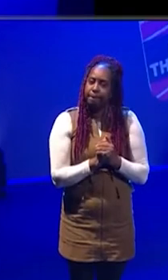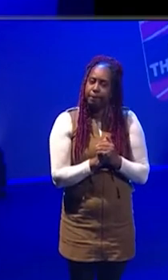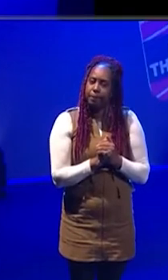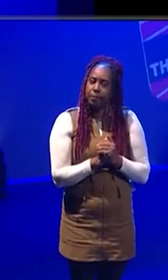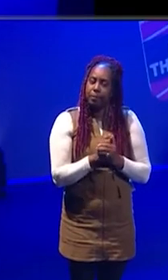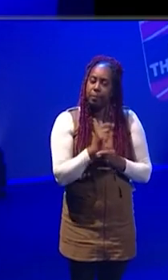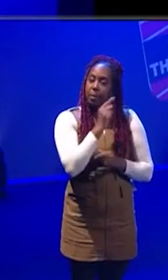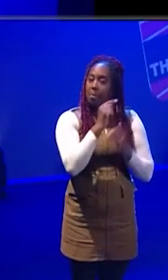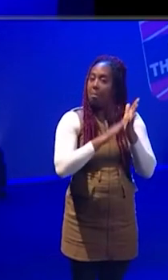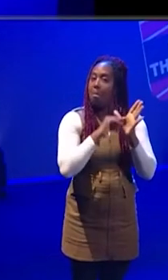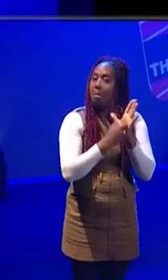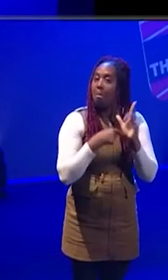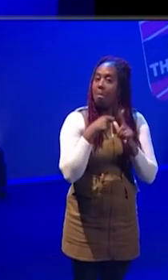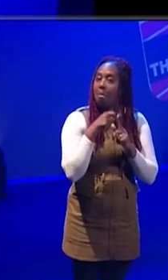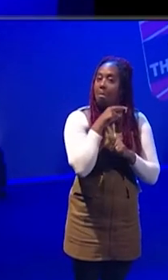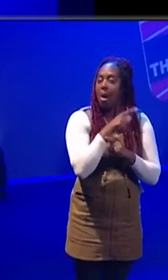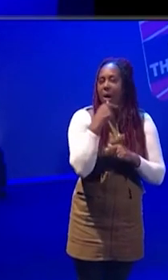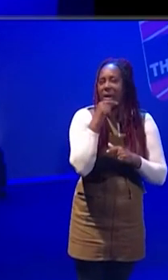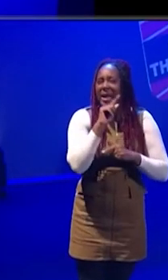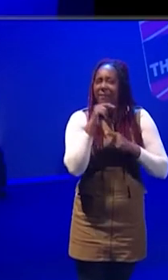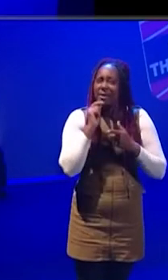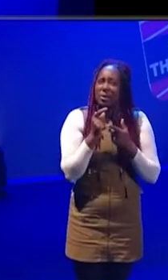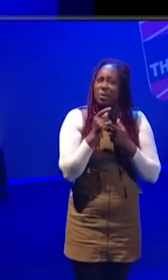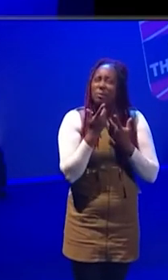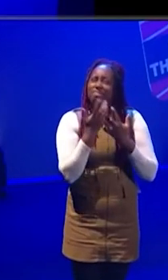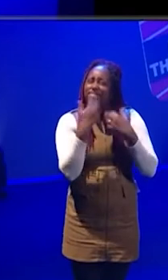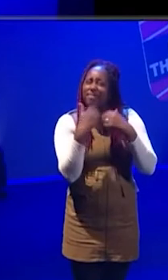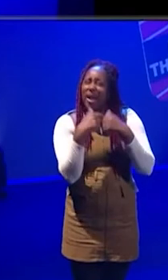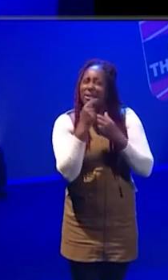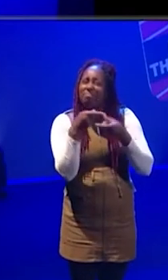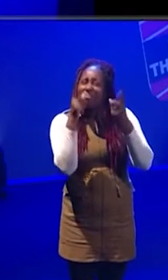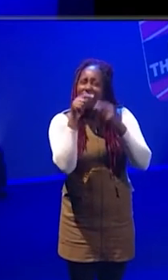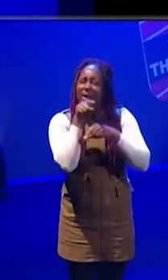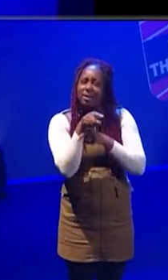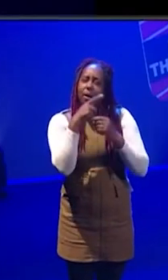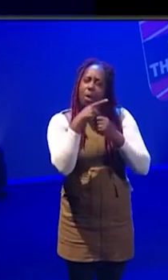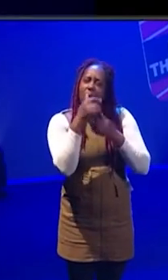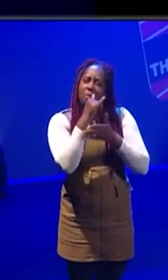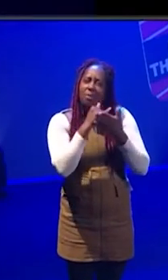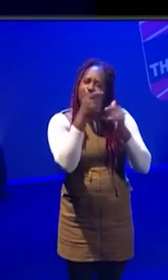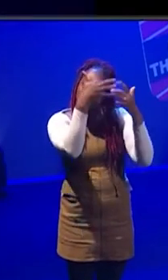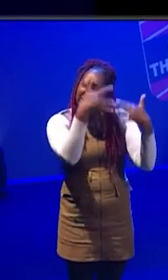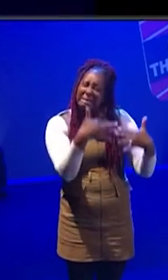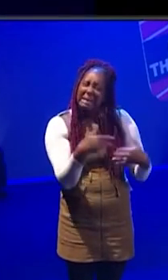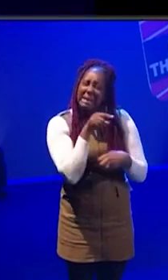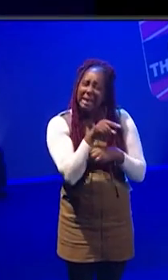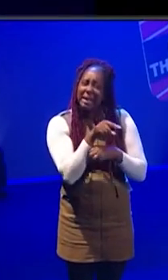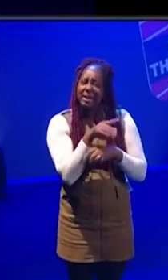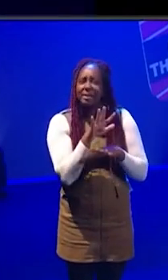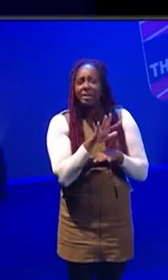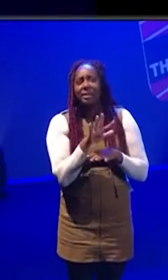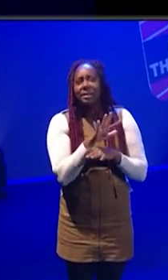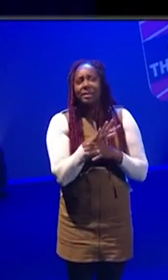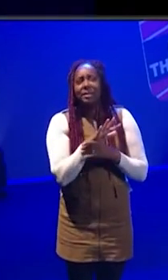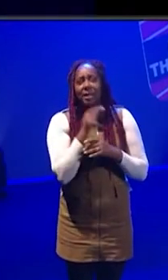Well, if I was a really good technical director, I'd absolutely know the statistics. But, basically, the industry is